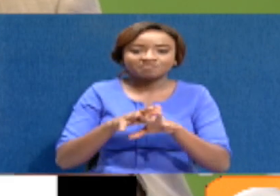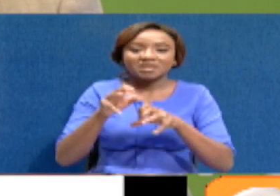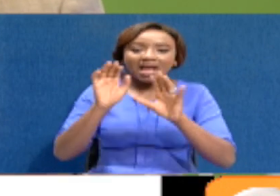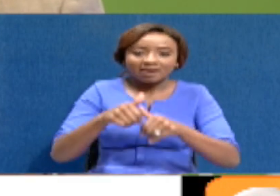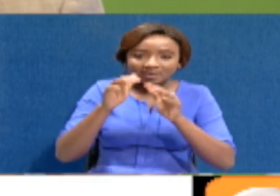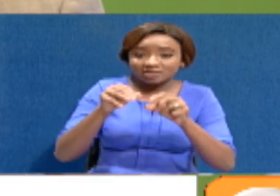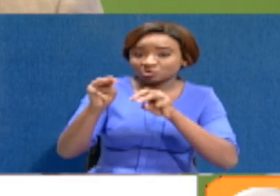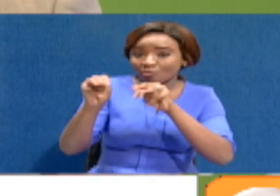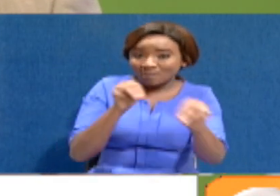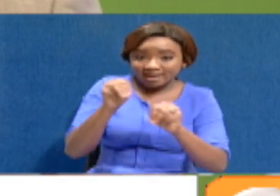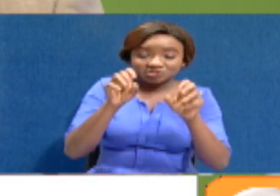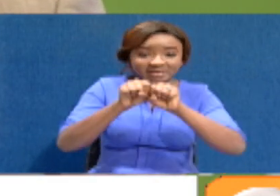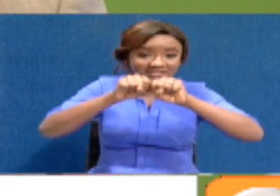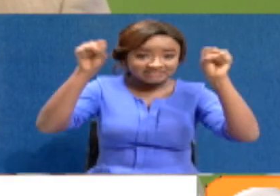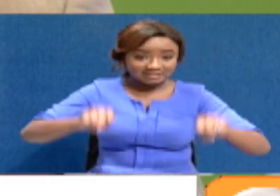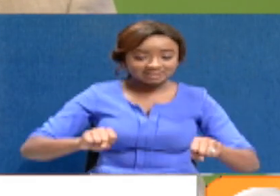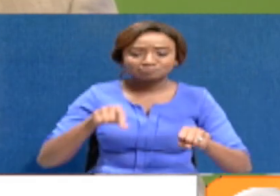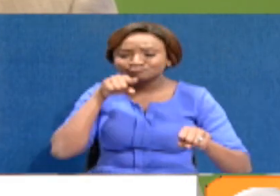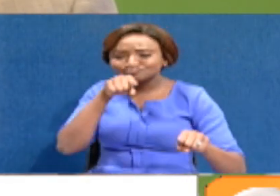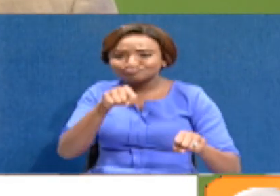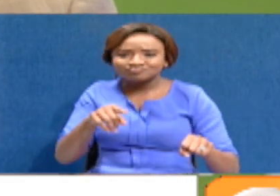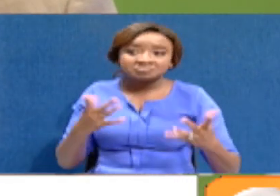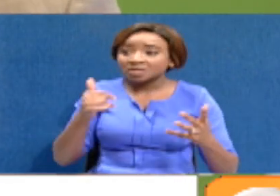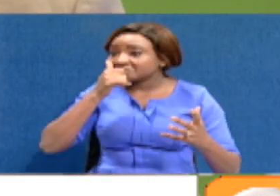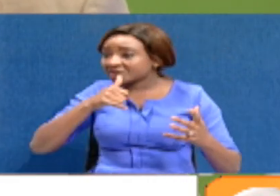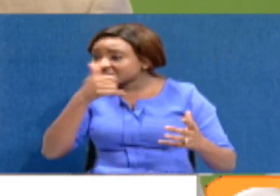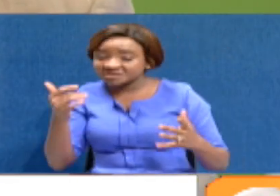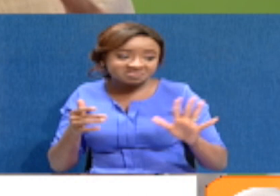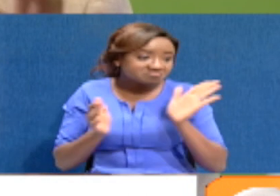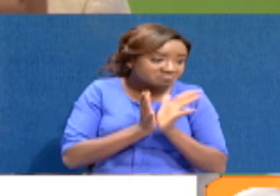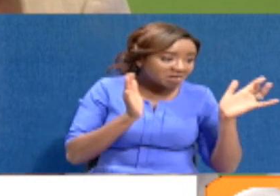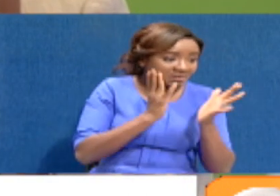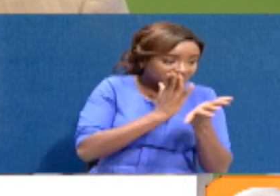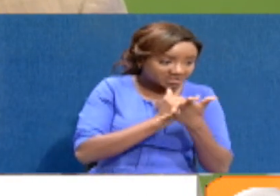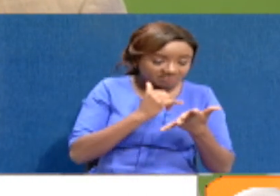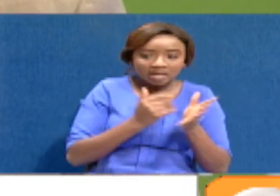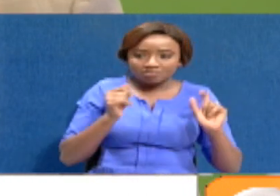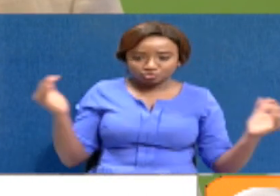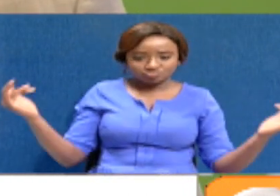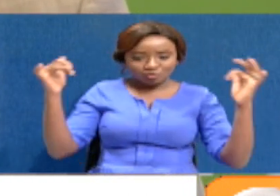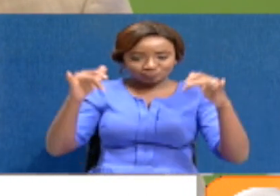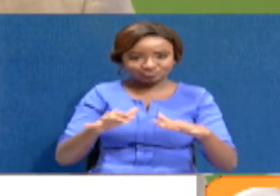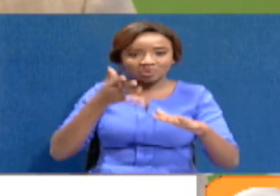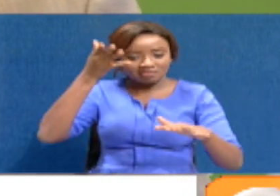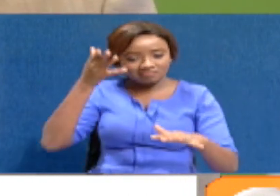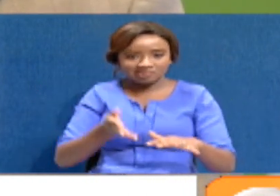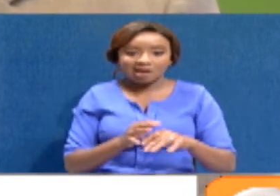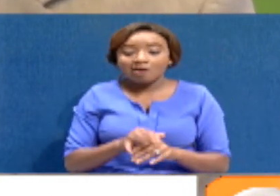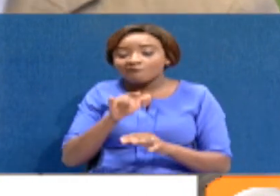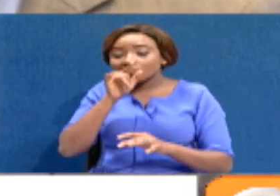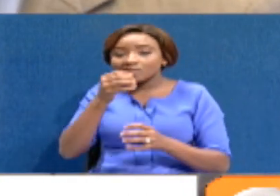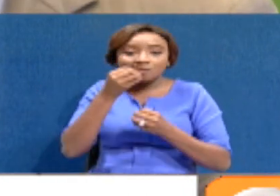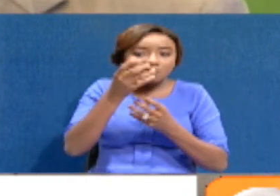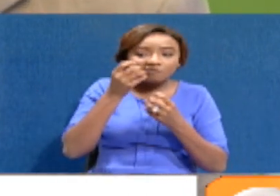where every stakeholder, whether private sector or public sector, will have a common space where all this